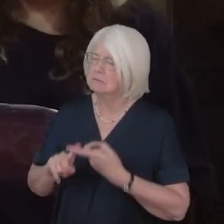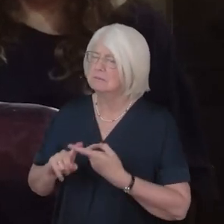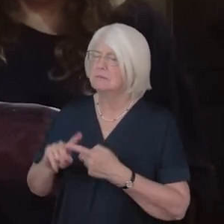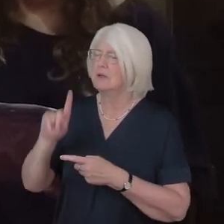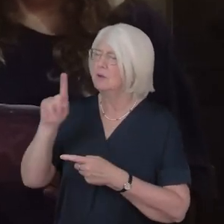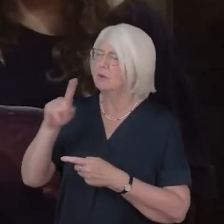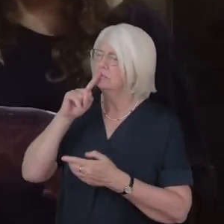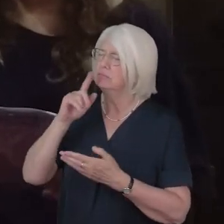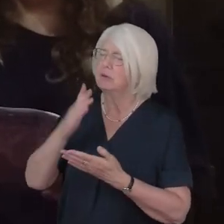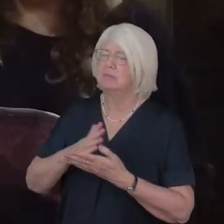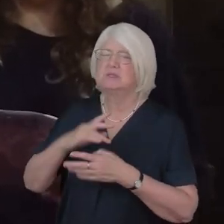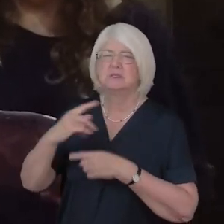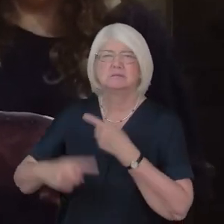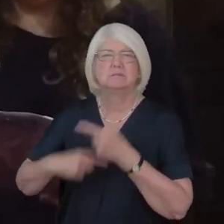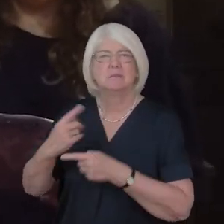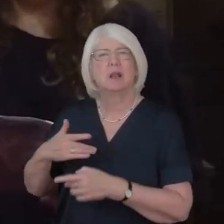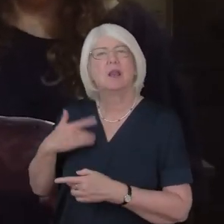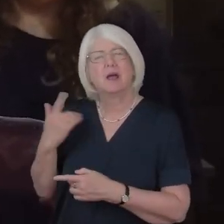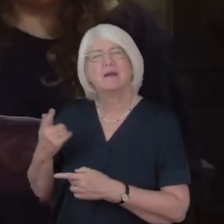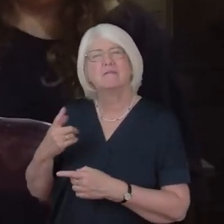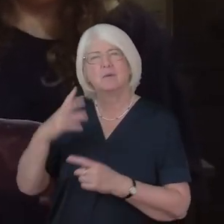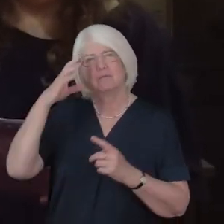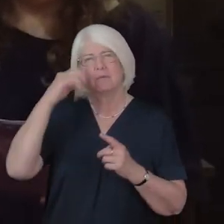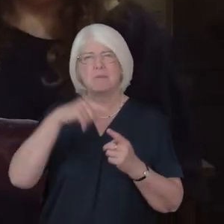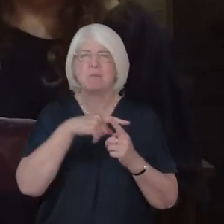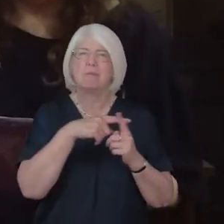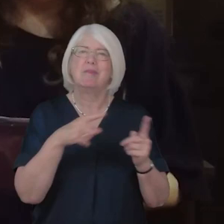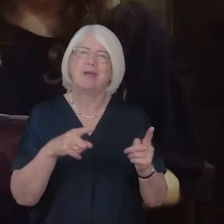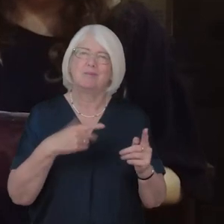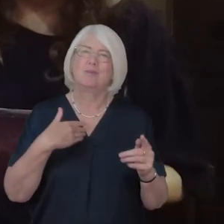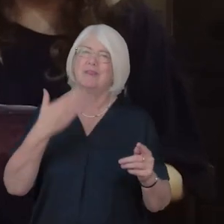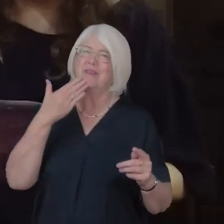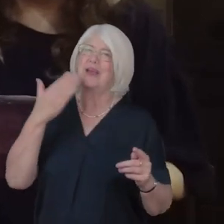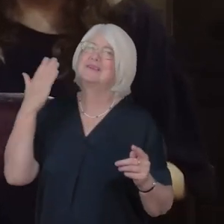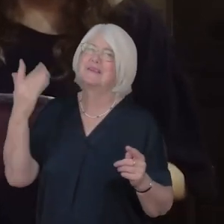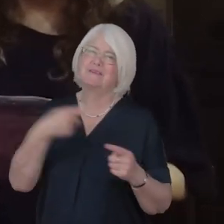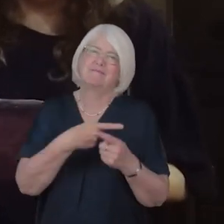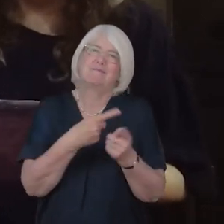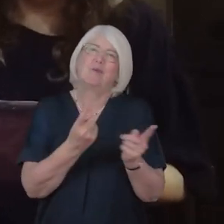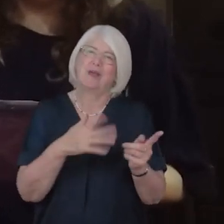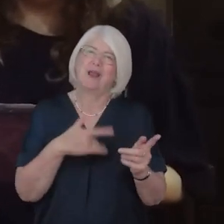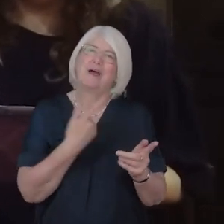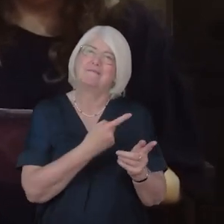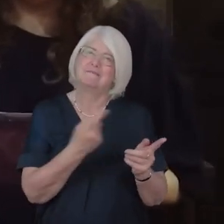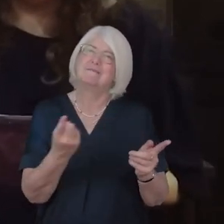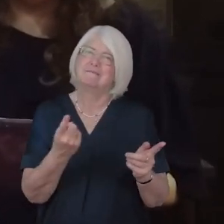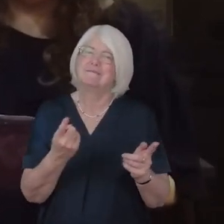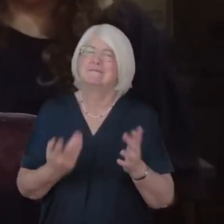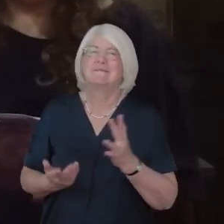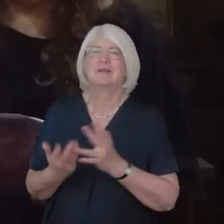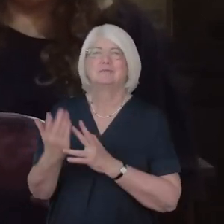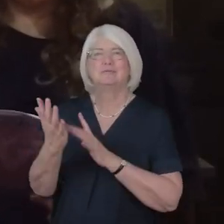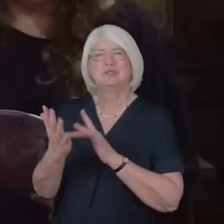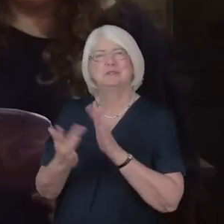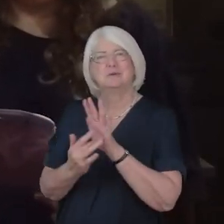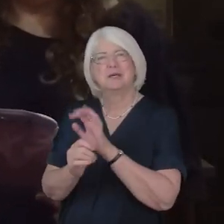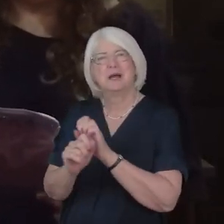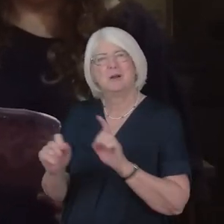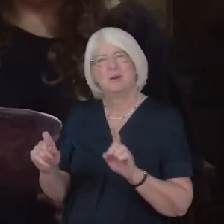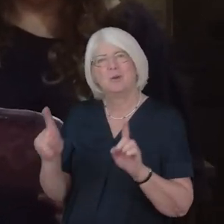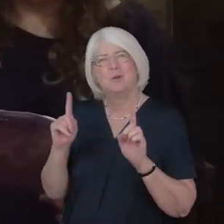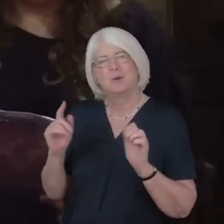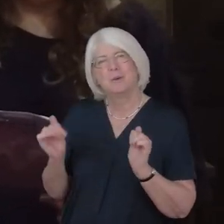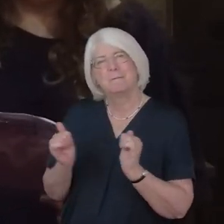remembering the ones we have lost with thanksgiving through Jesus Christ our Lord Amen